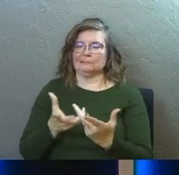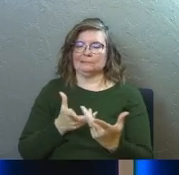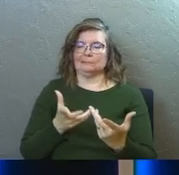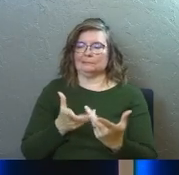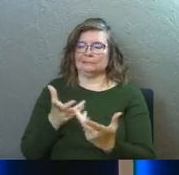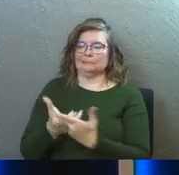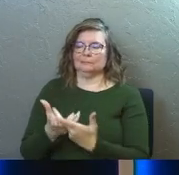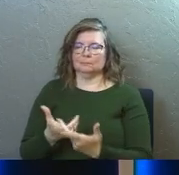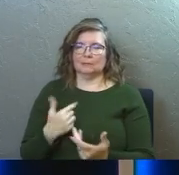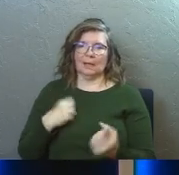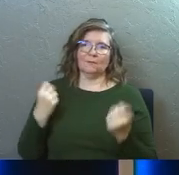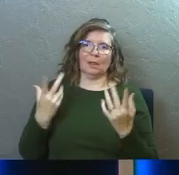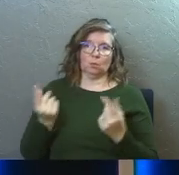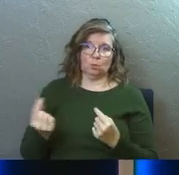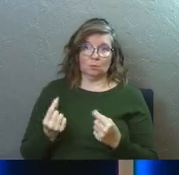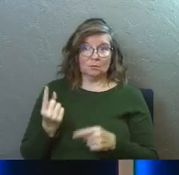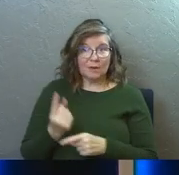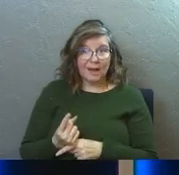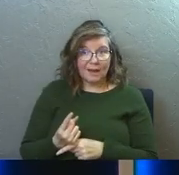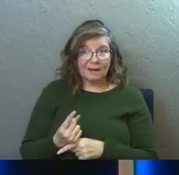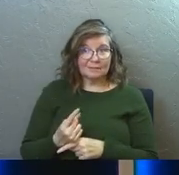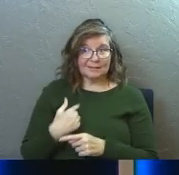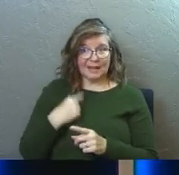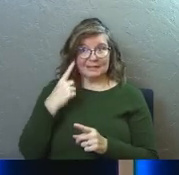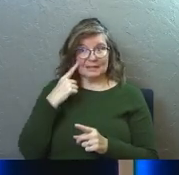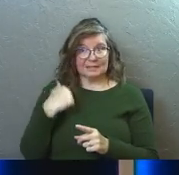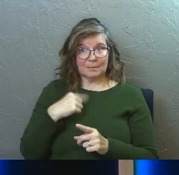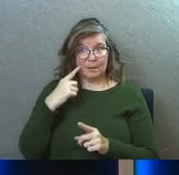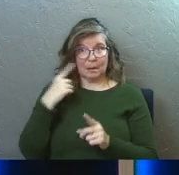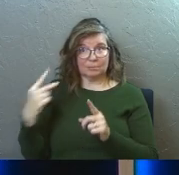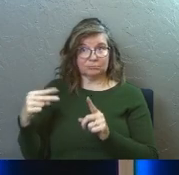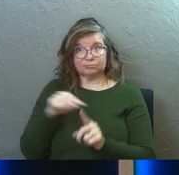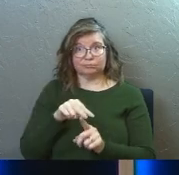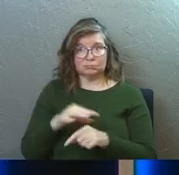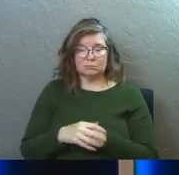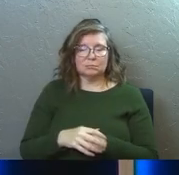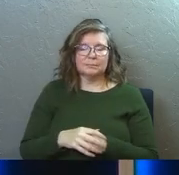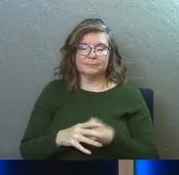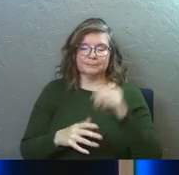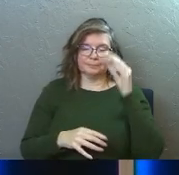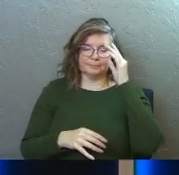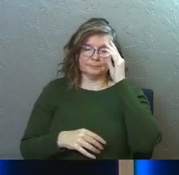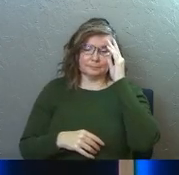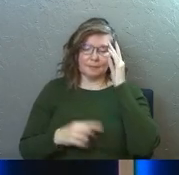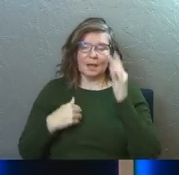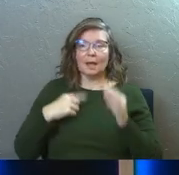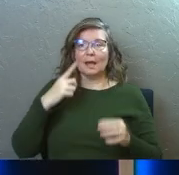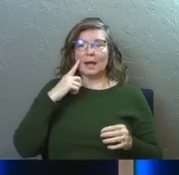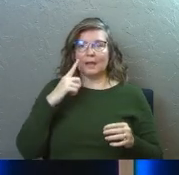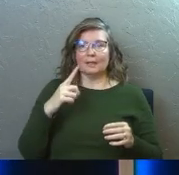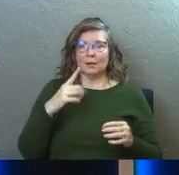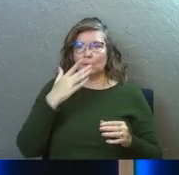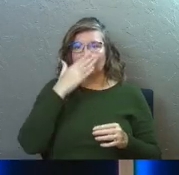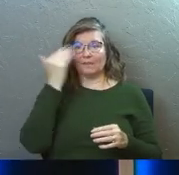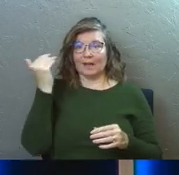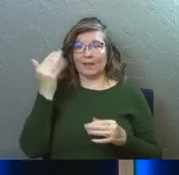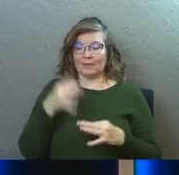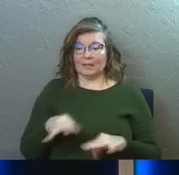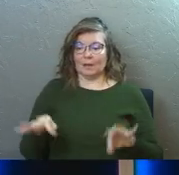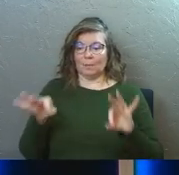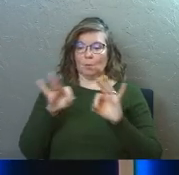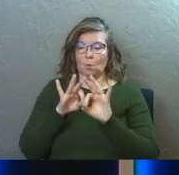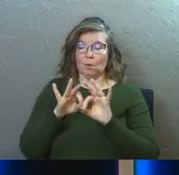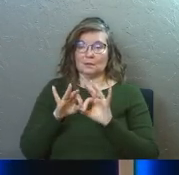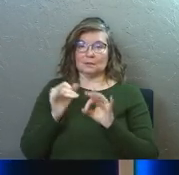lot to do, right? Why are we in this spot that we're in? First and foremost, like I said, I think we've lost sight of the importance and